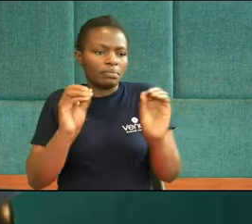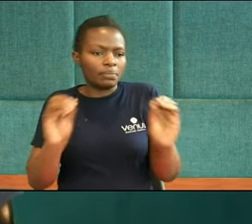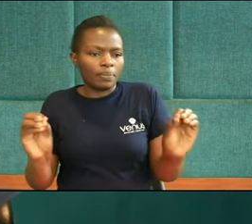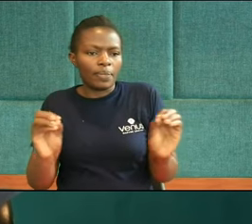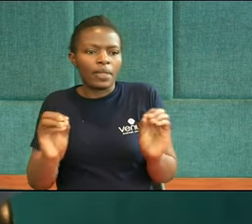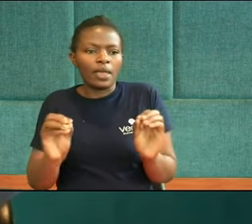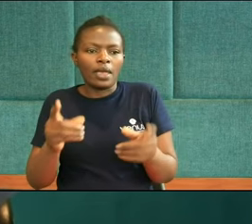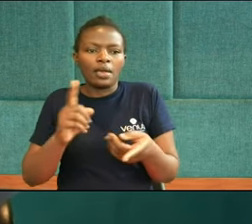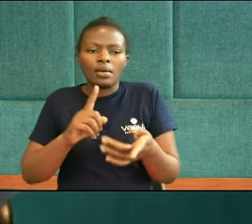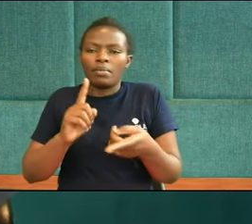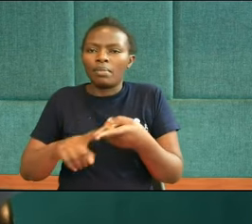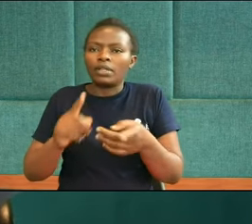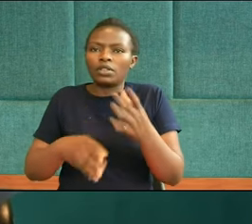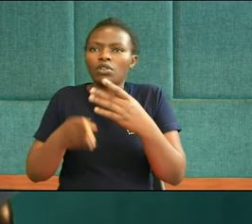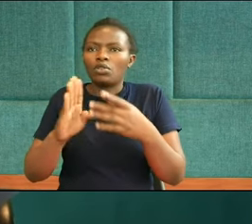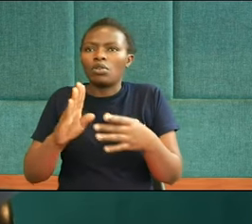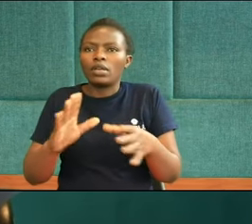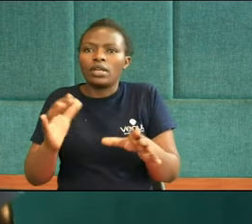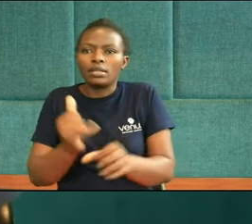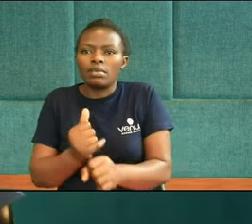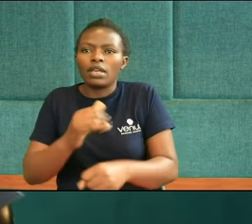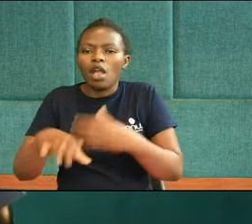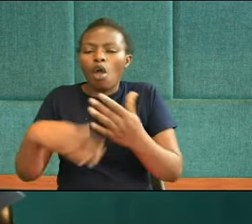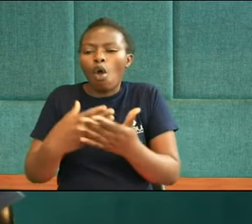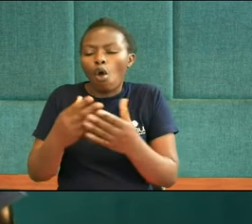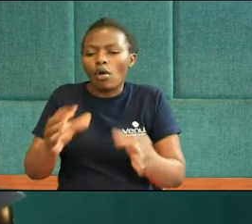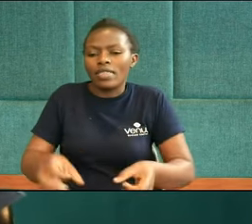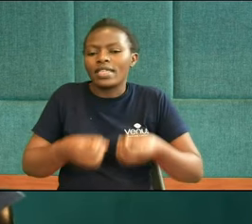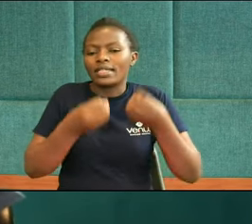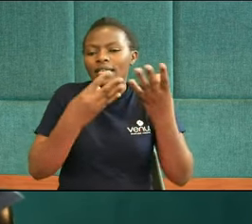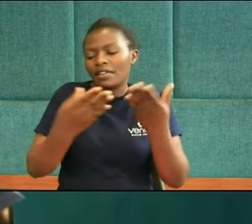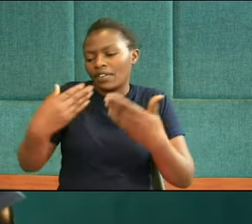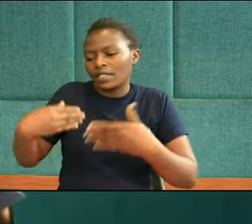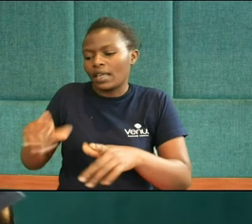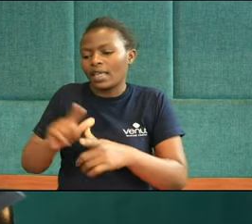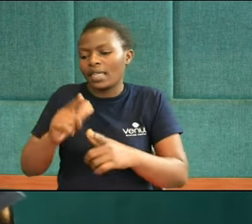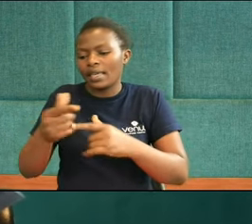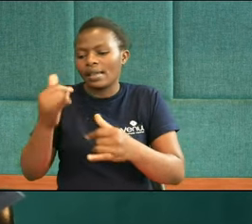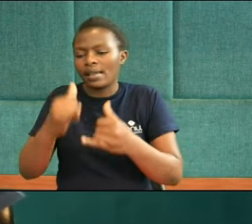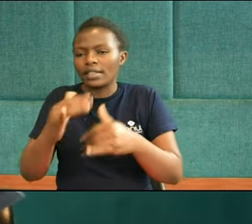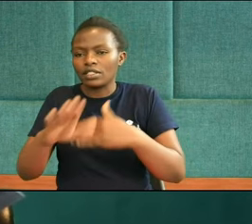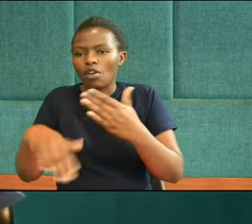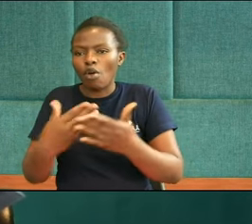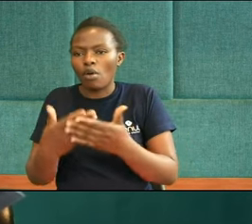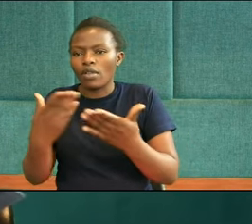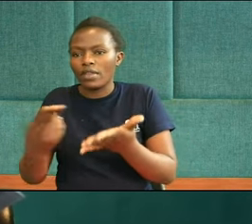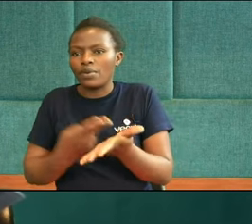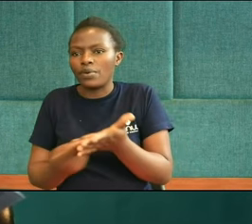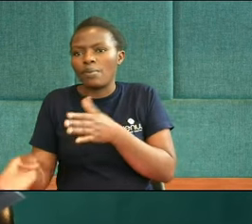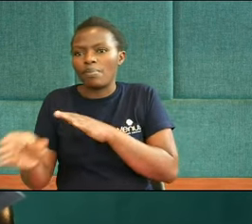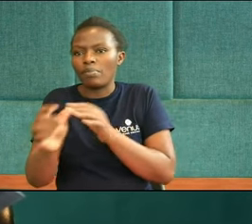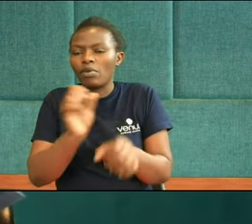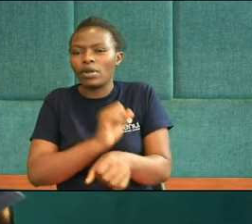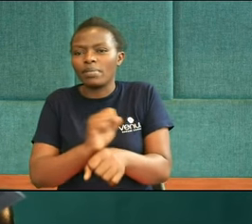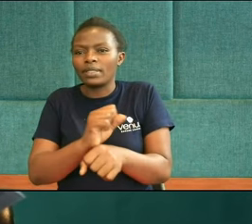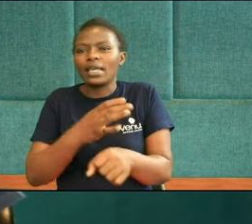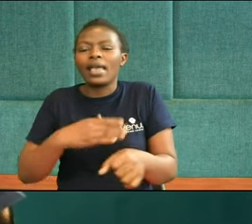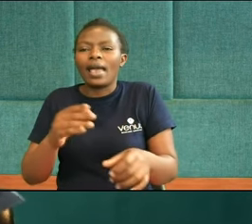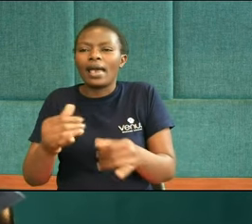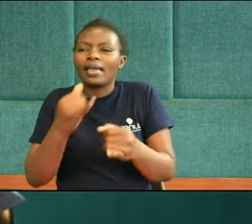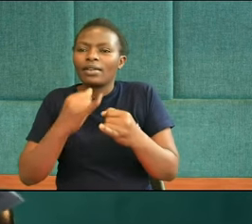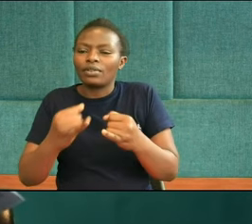He's defiling The sanctuary And trying to Take away The sacrifices God would cleanse The sanctuary And reconsecrate it God would bring